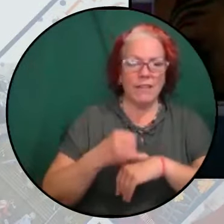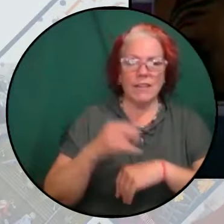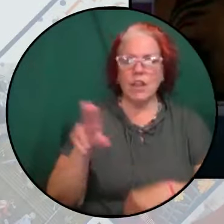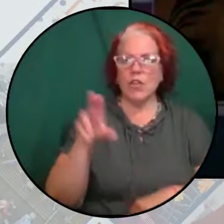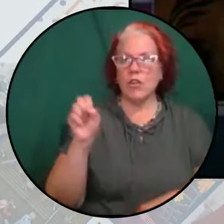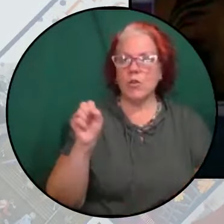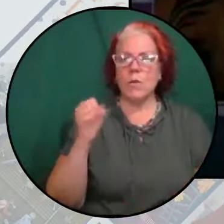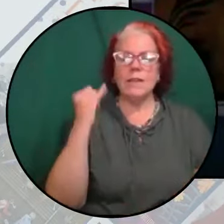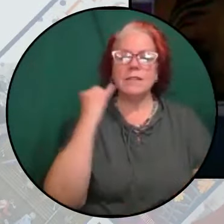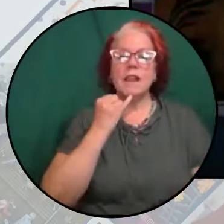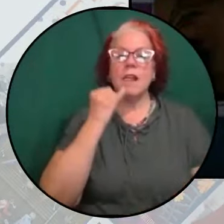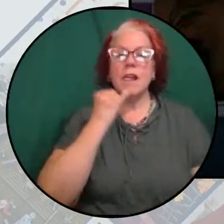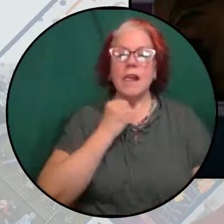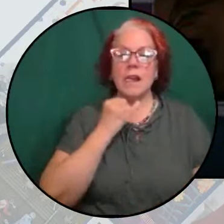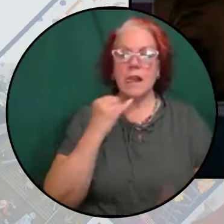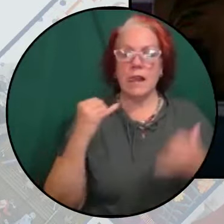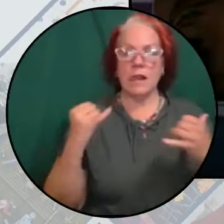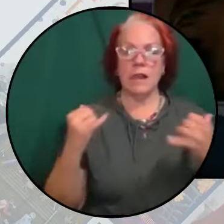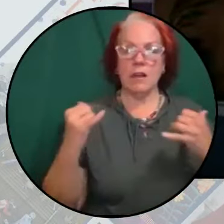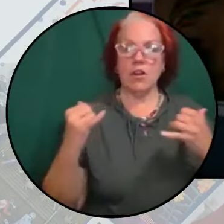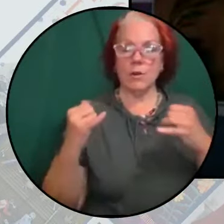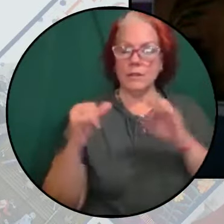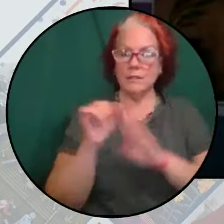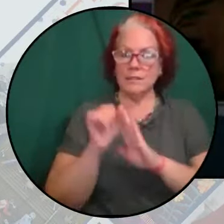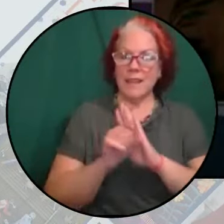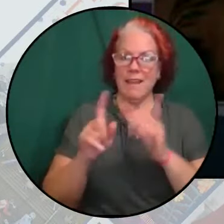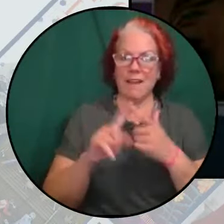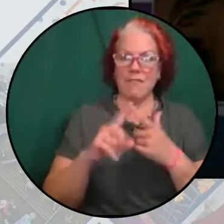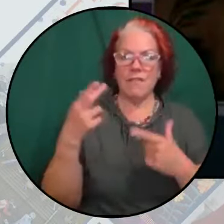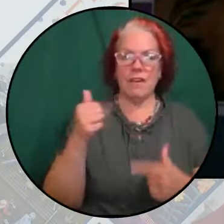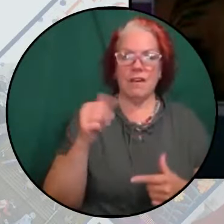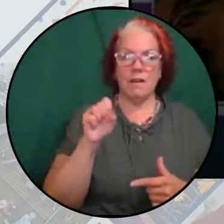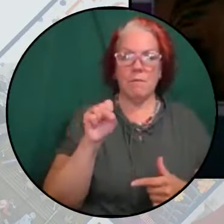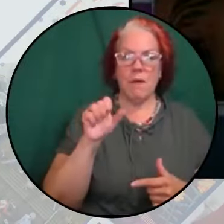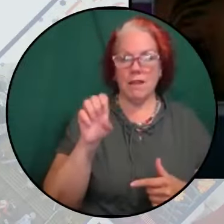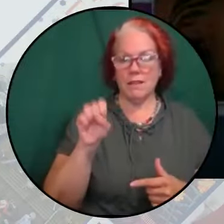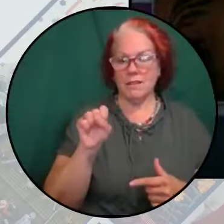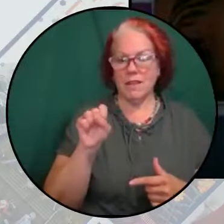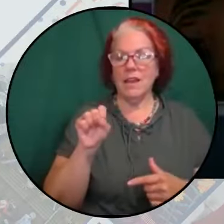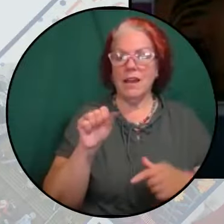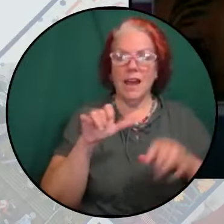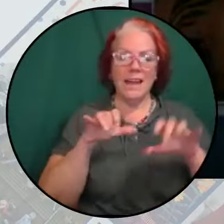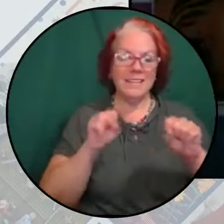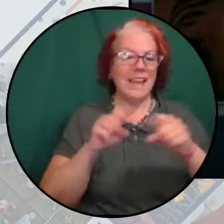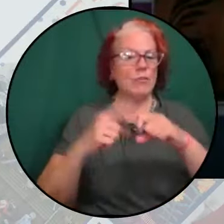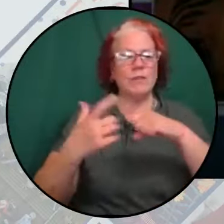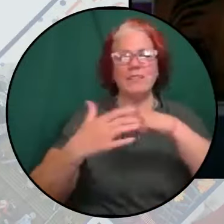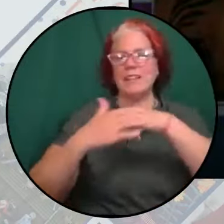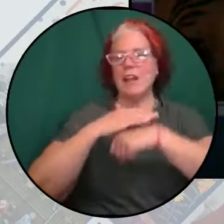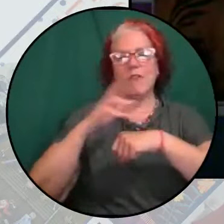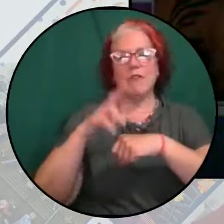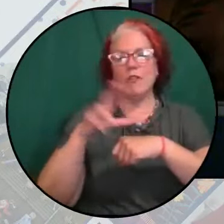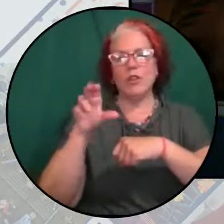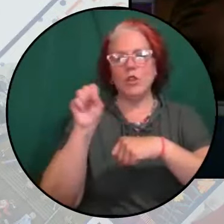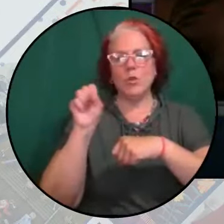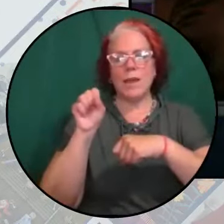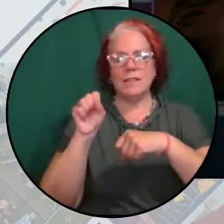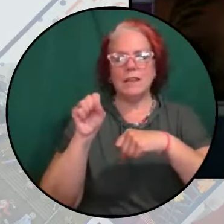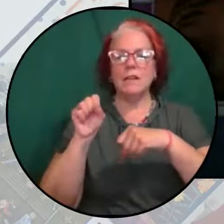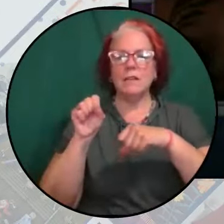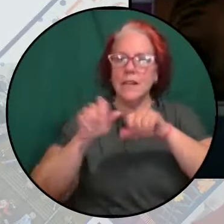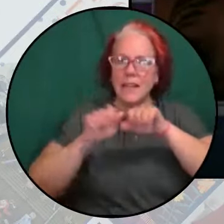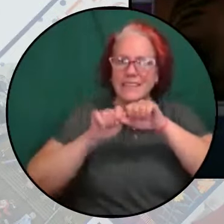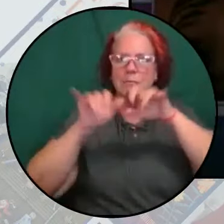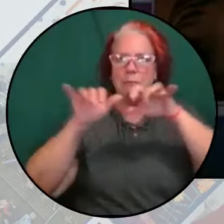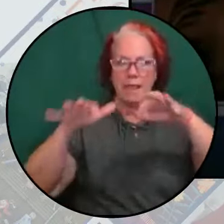scapegoating of the Hamas attack is a cover for Israeli and U.S. elimination and expansion and